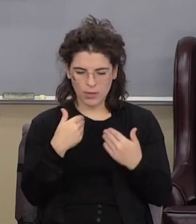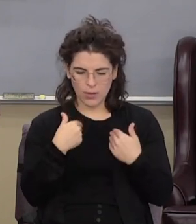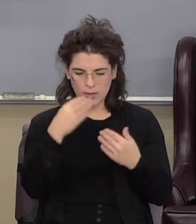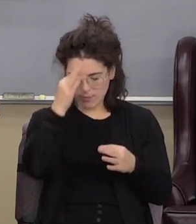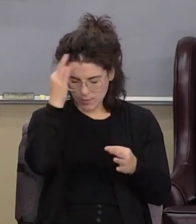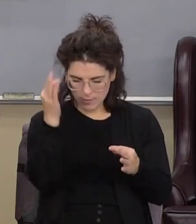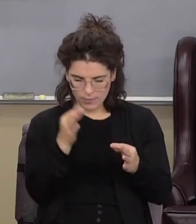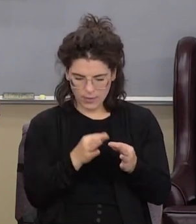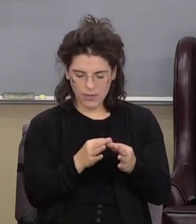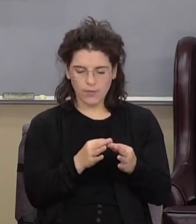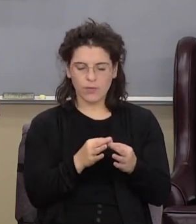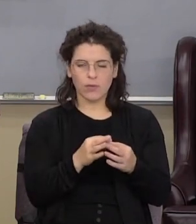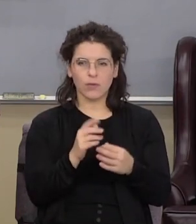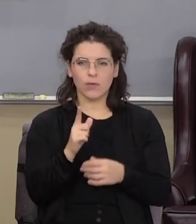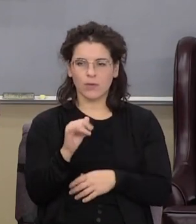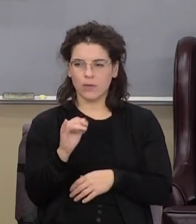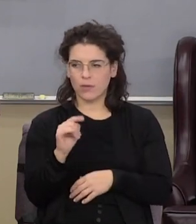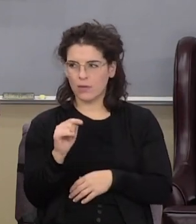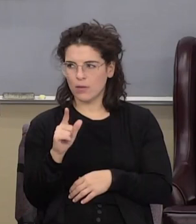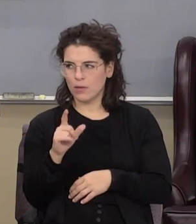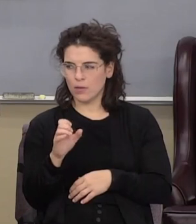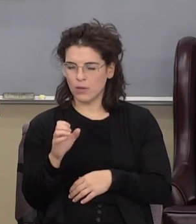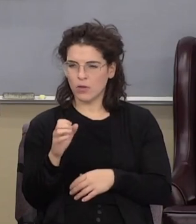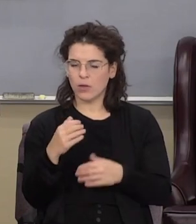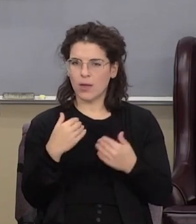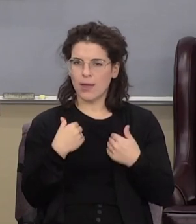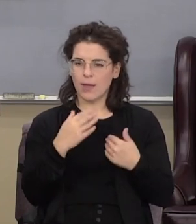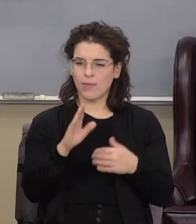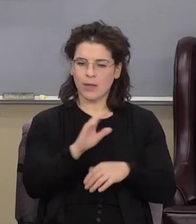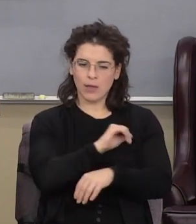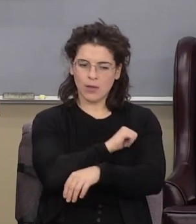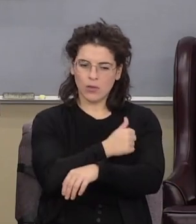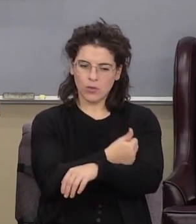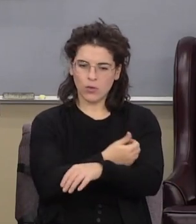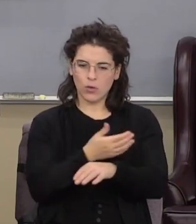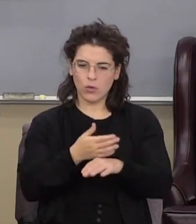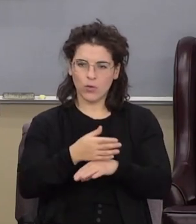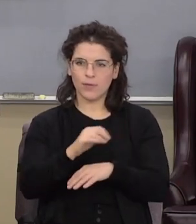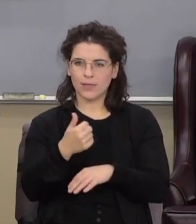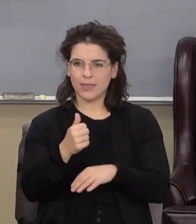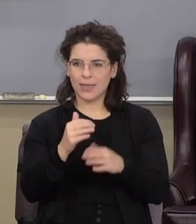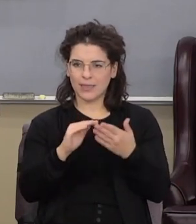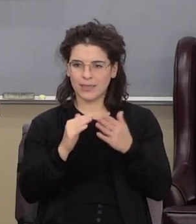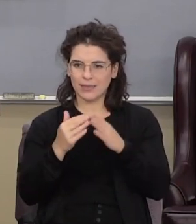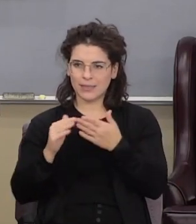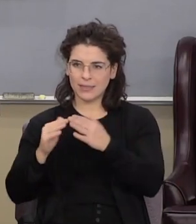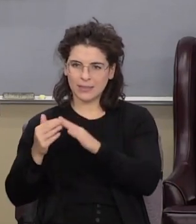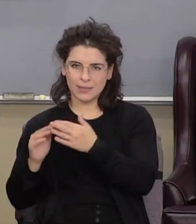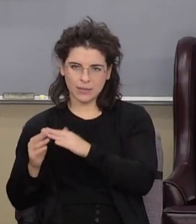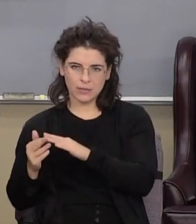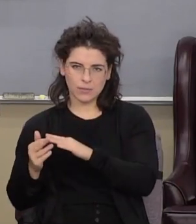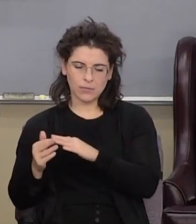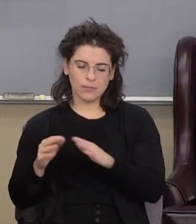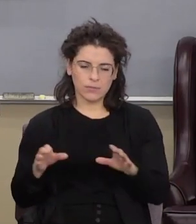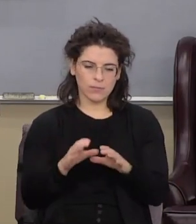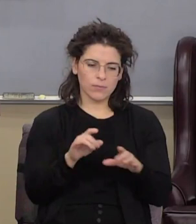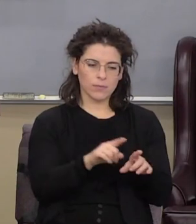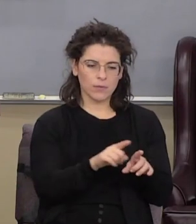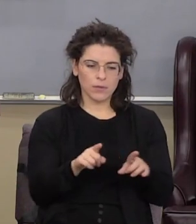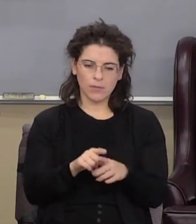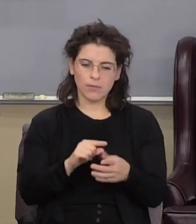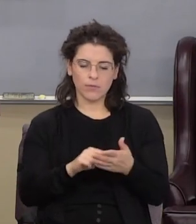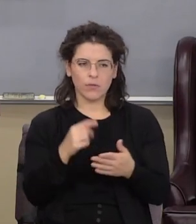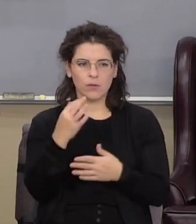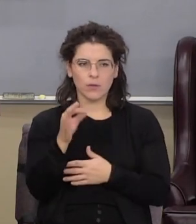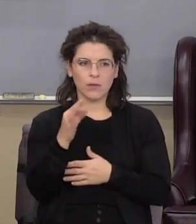in very little have thou authority over ten cities he does the same in verse nineteen